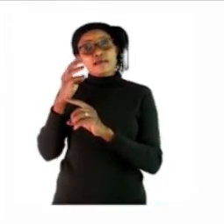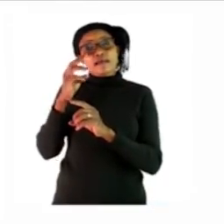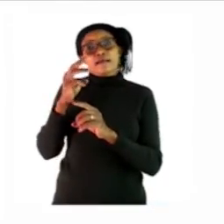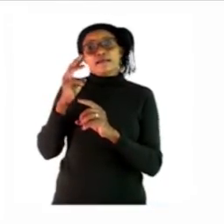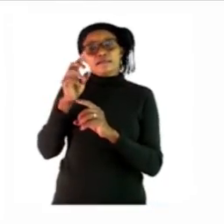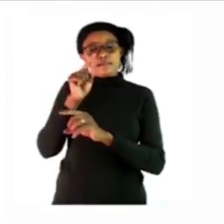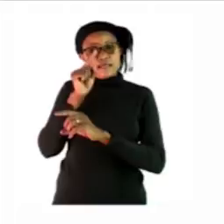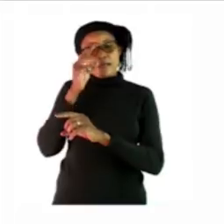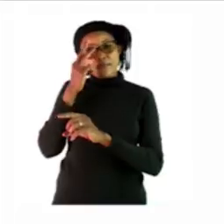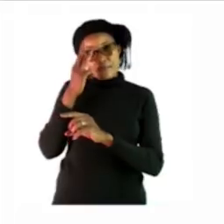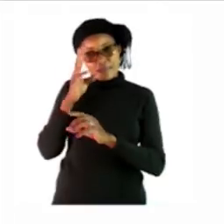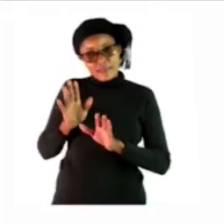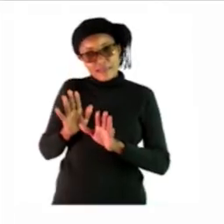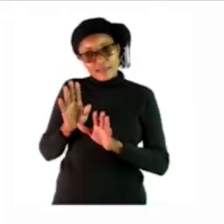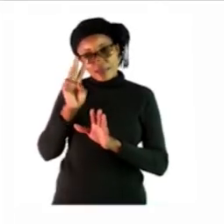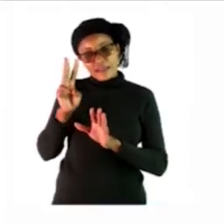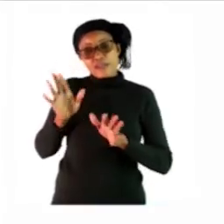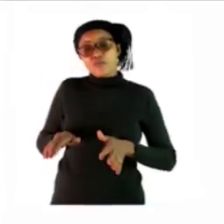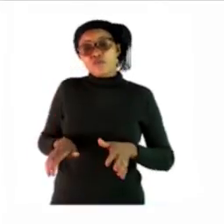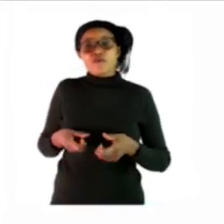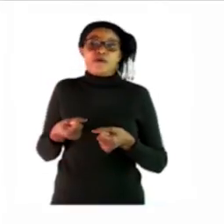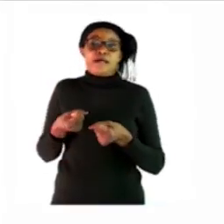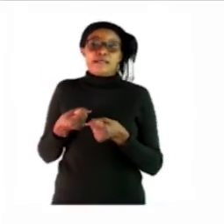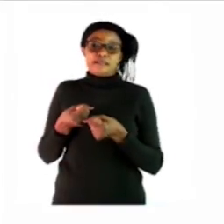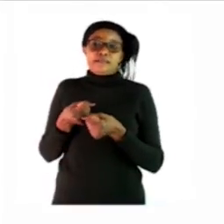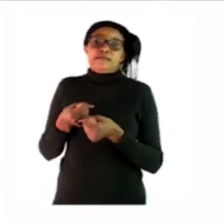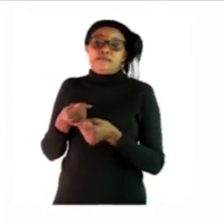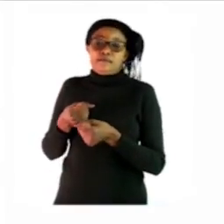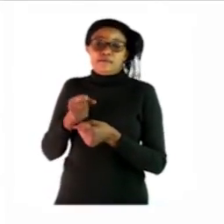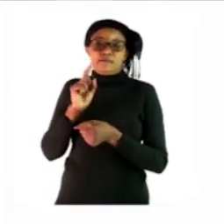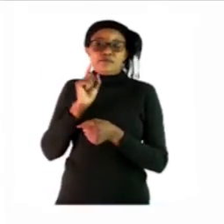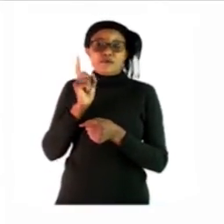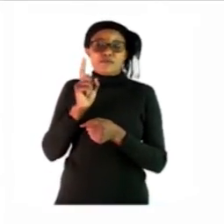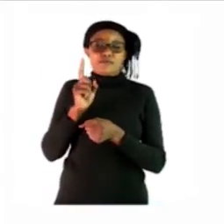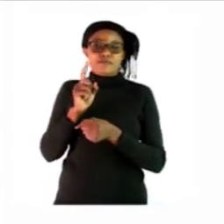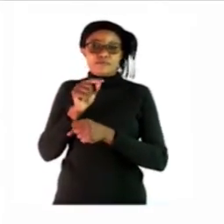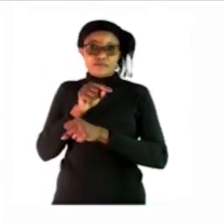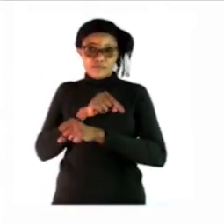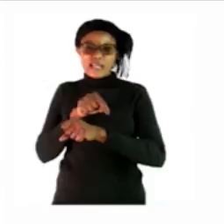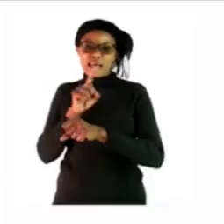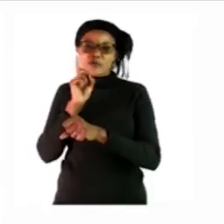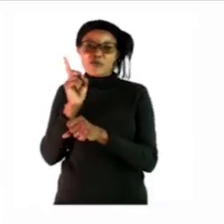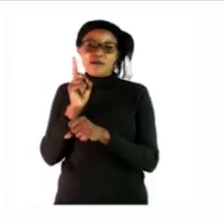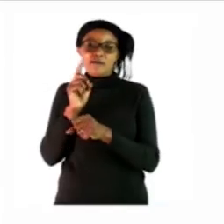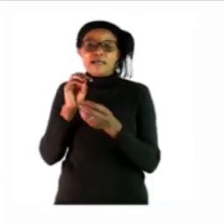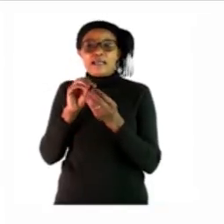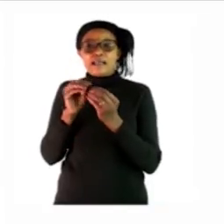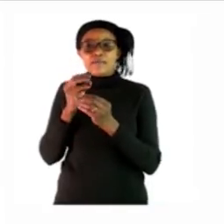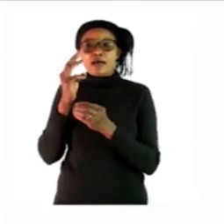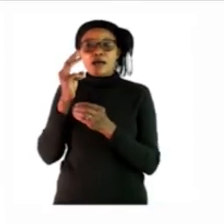boys three sat at their desks that so what must you write on that line number